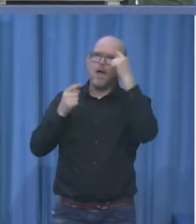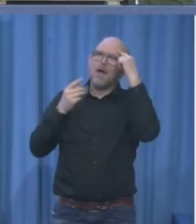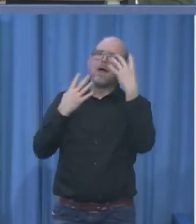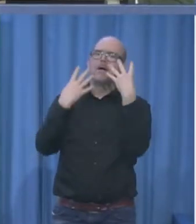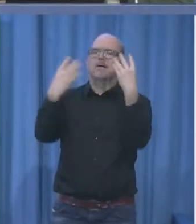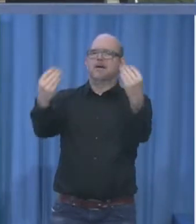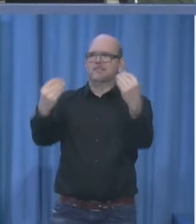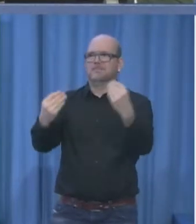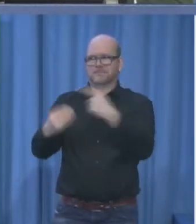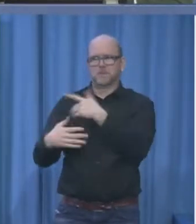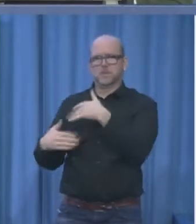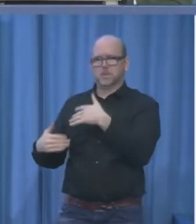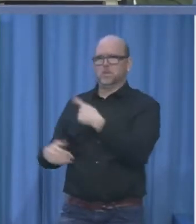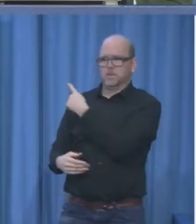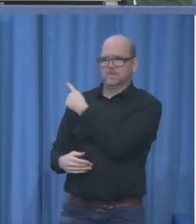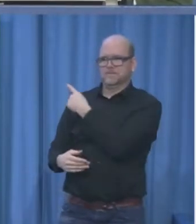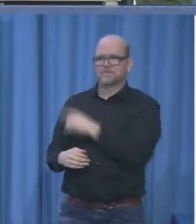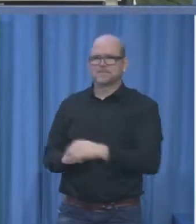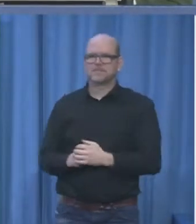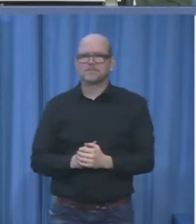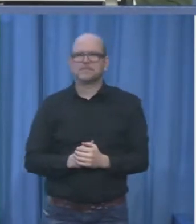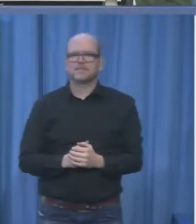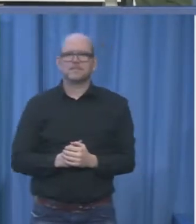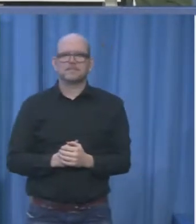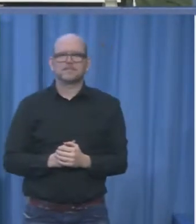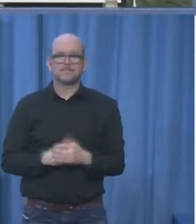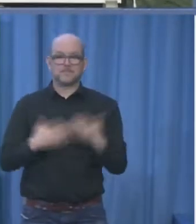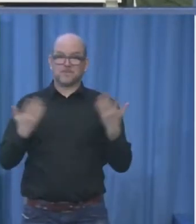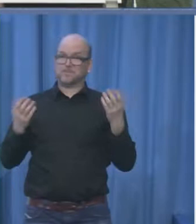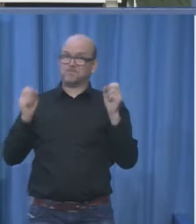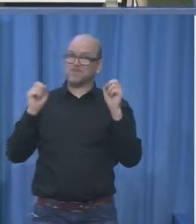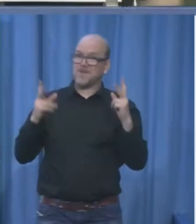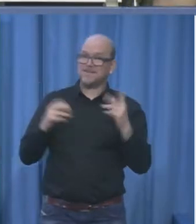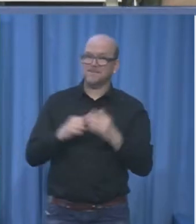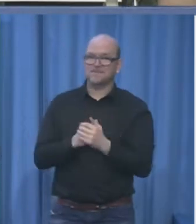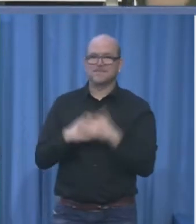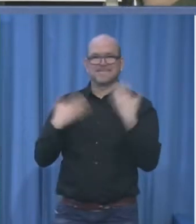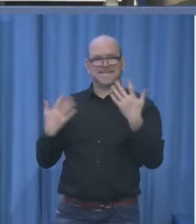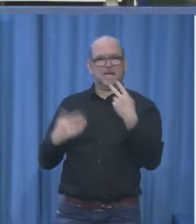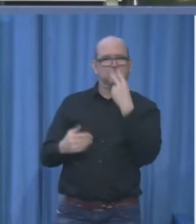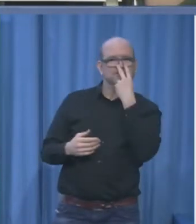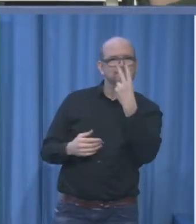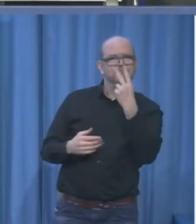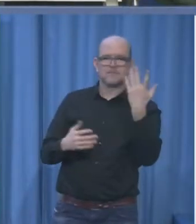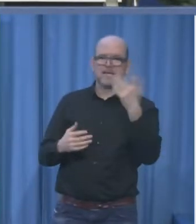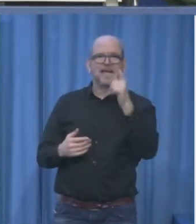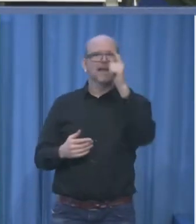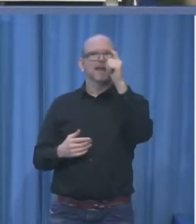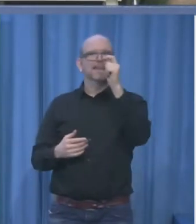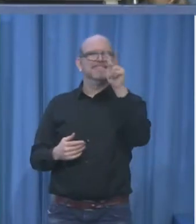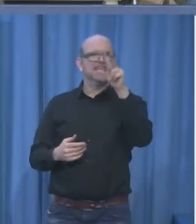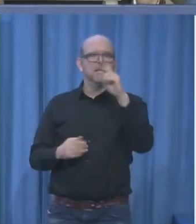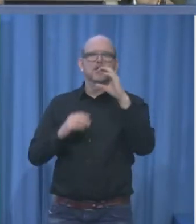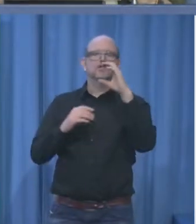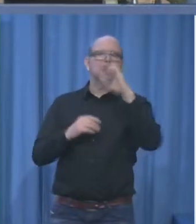move so as you watch what channel four has done and how this is simply a show real showing the ways in which people with disabilities are now